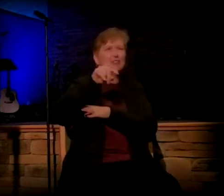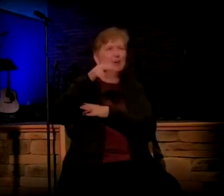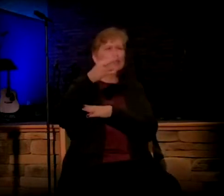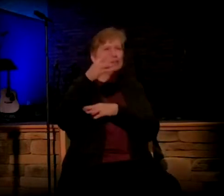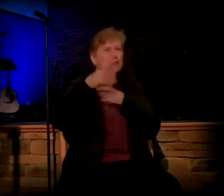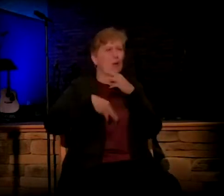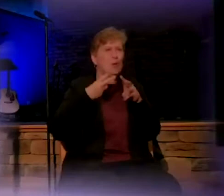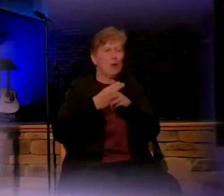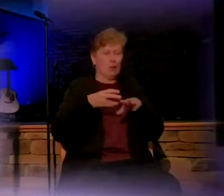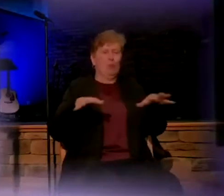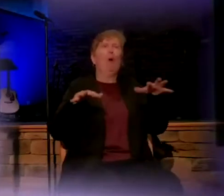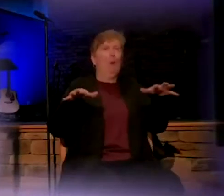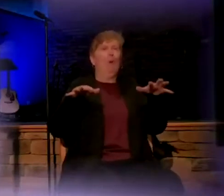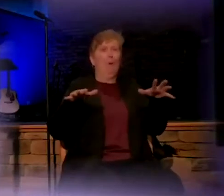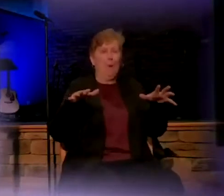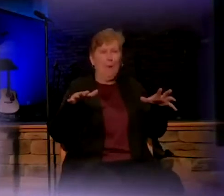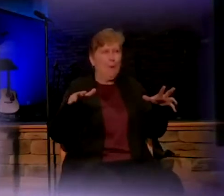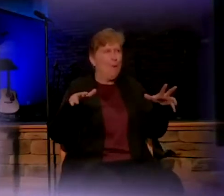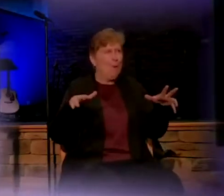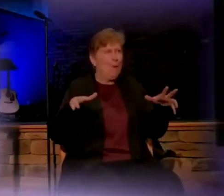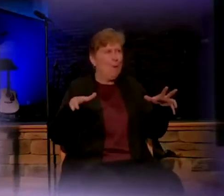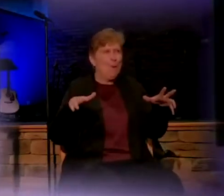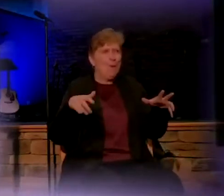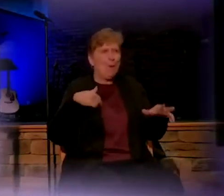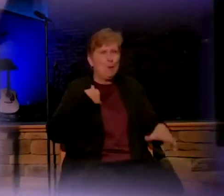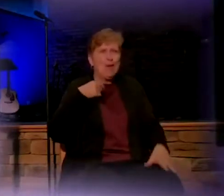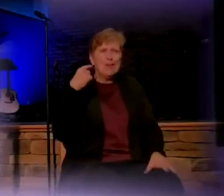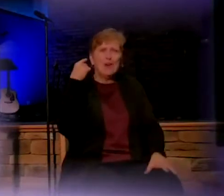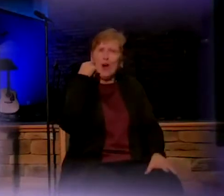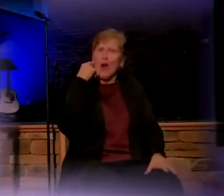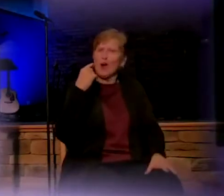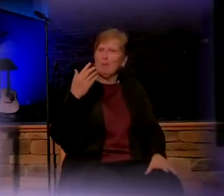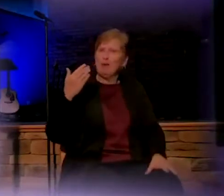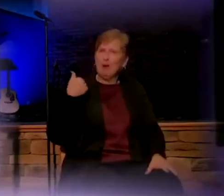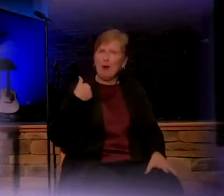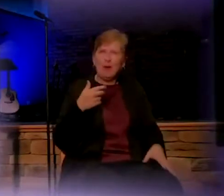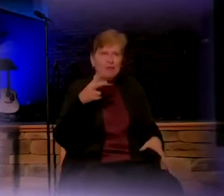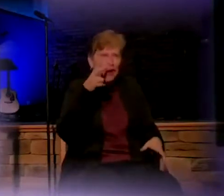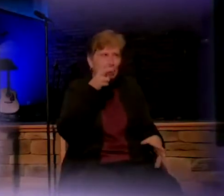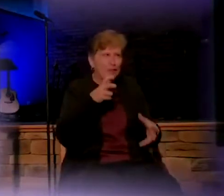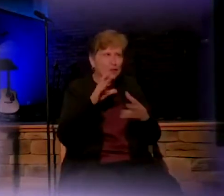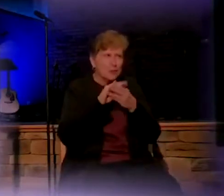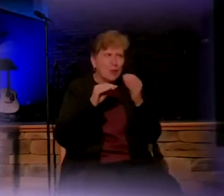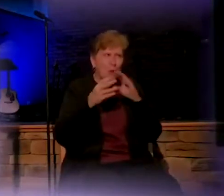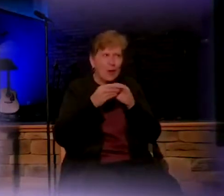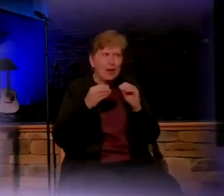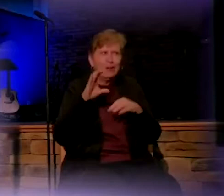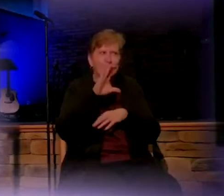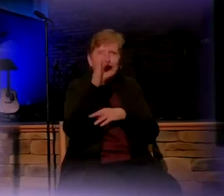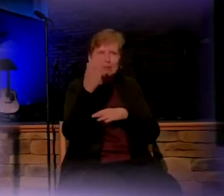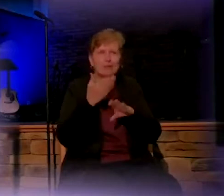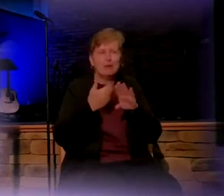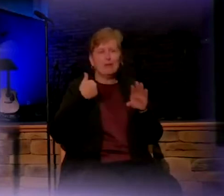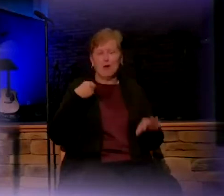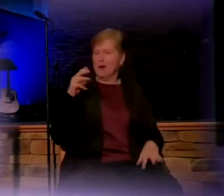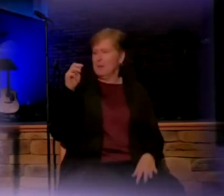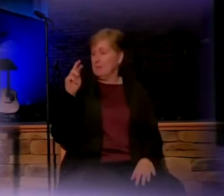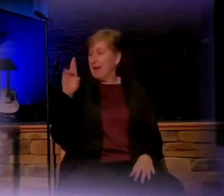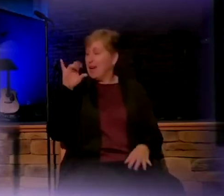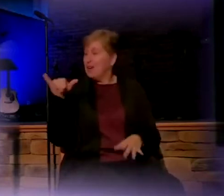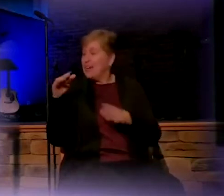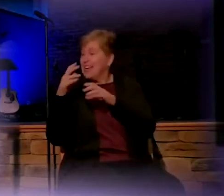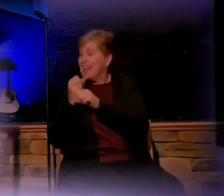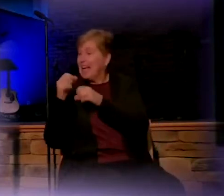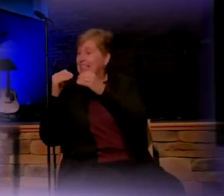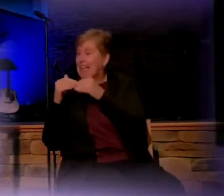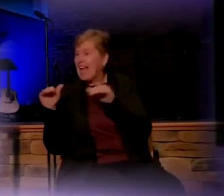we've heard this before. We've heard this story before, right? Christmas. Mary gets an angel. Joseph gets